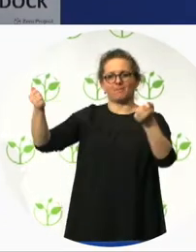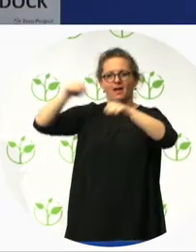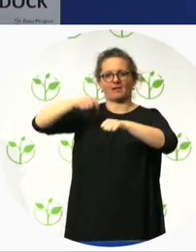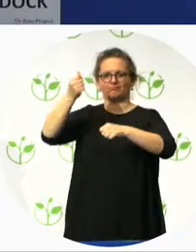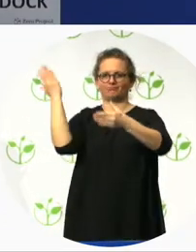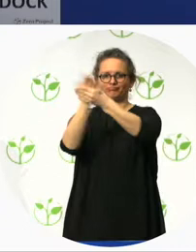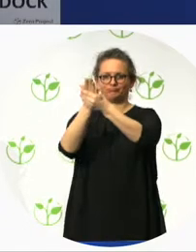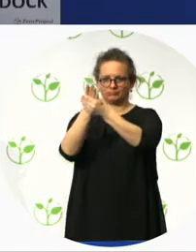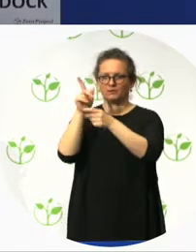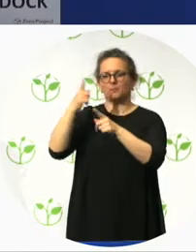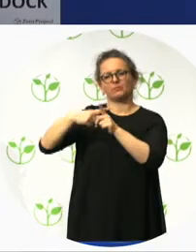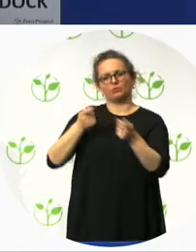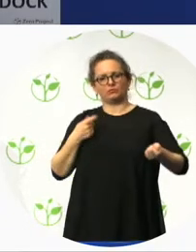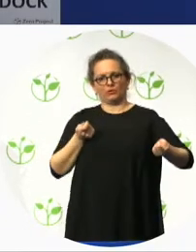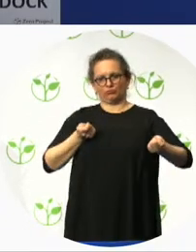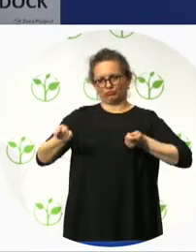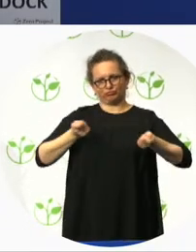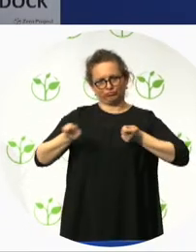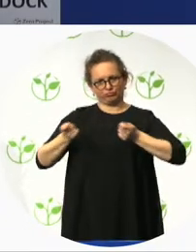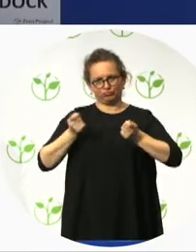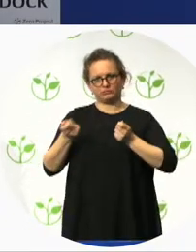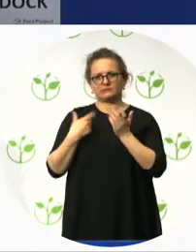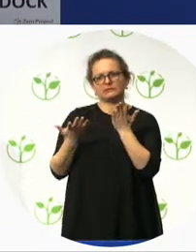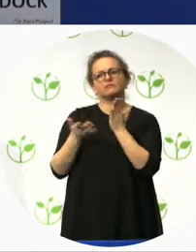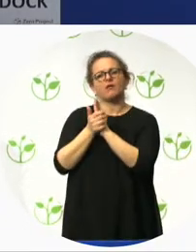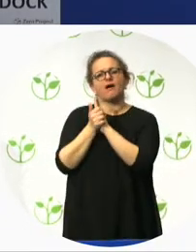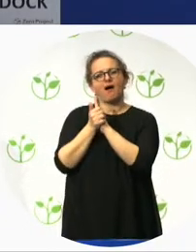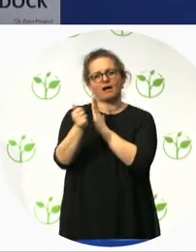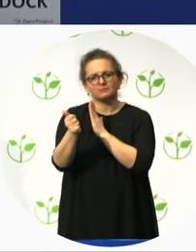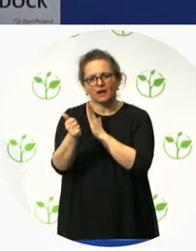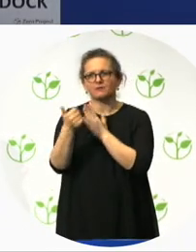from another award winner here. Over to you, Lee.